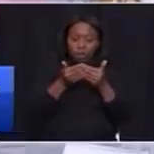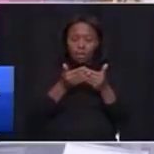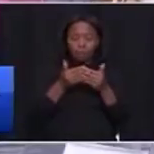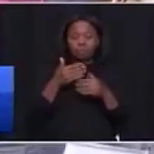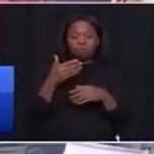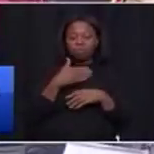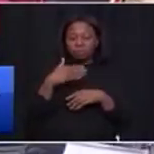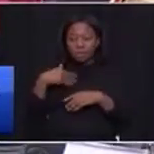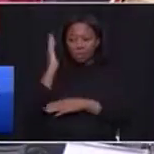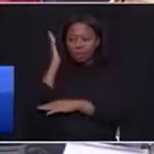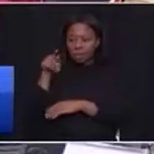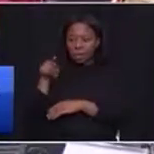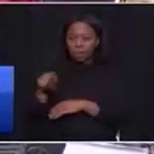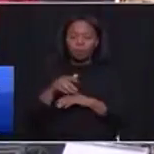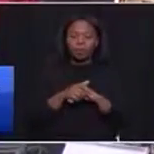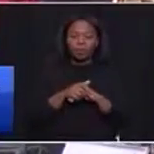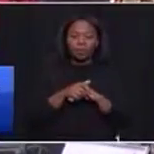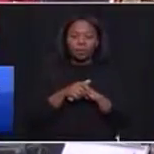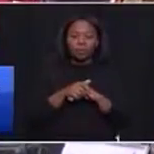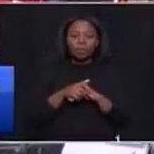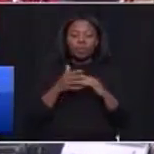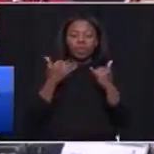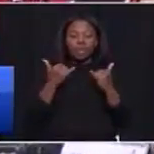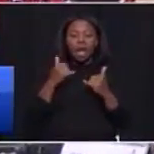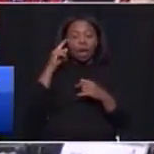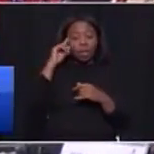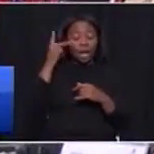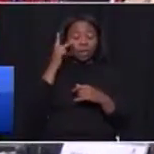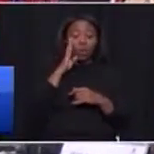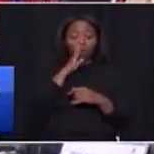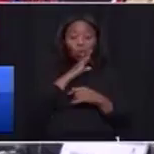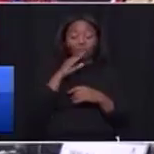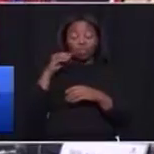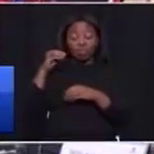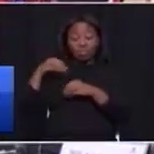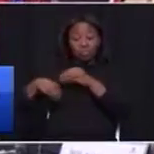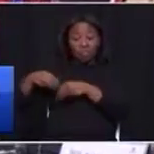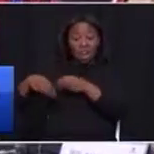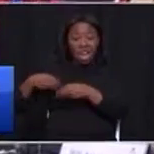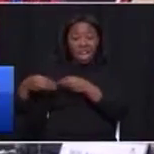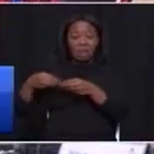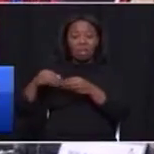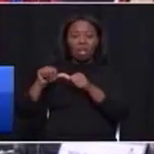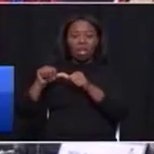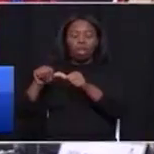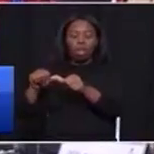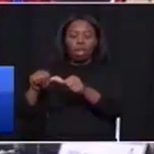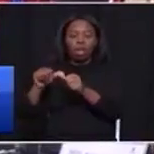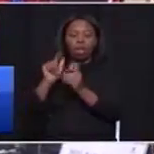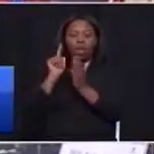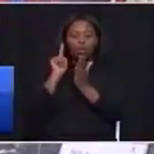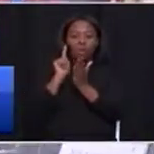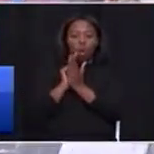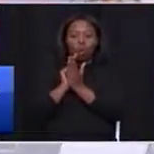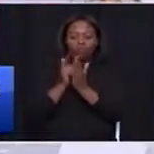Madam Speaker, there's no doubt that crime continues to be a menace to many law-abiding citizens